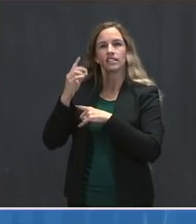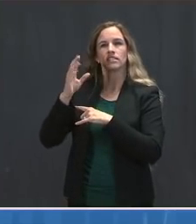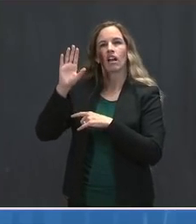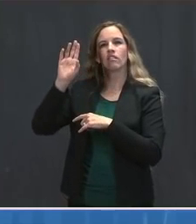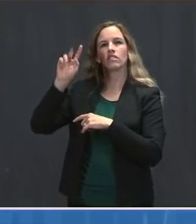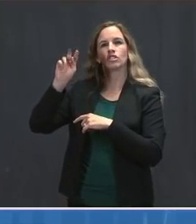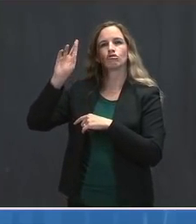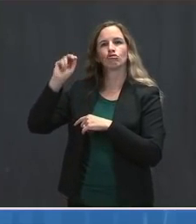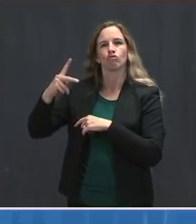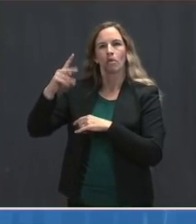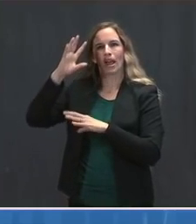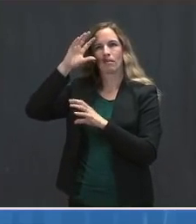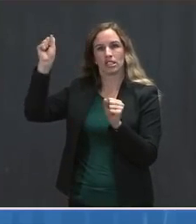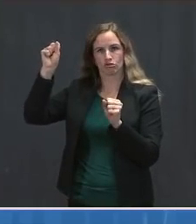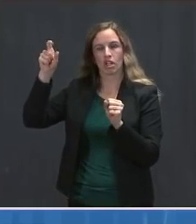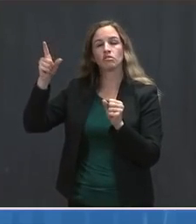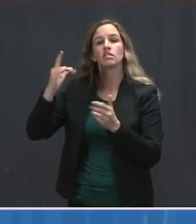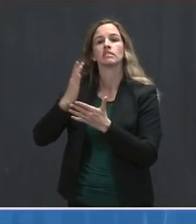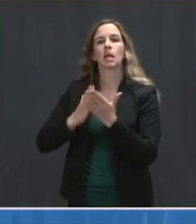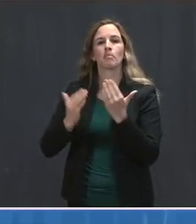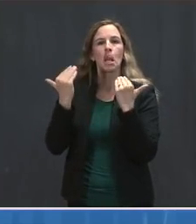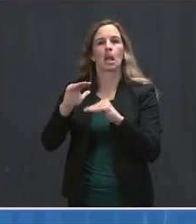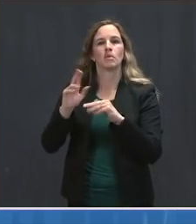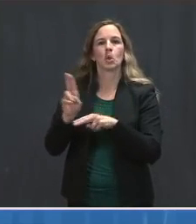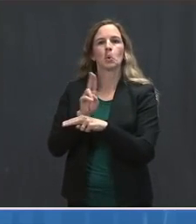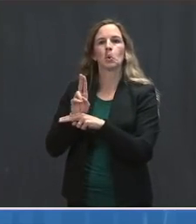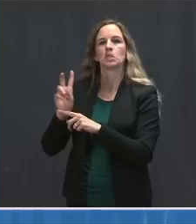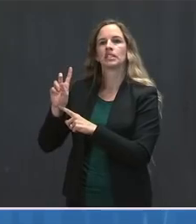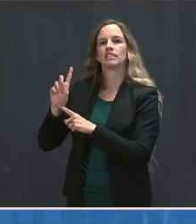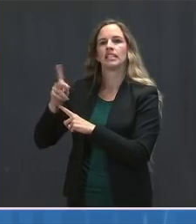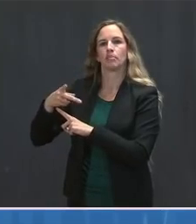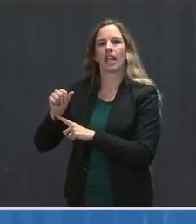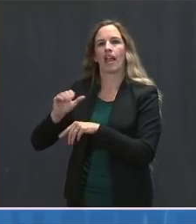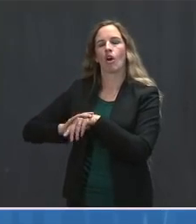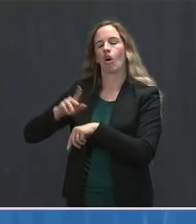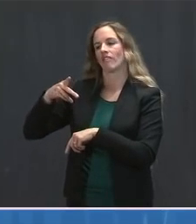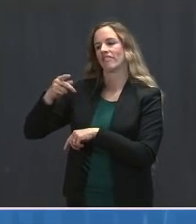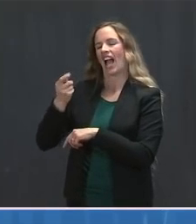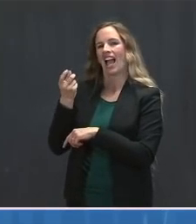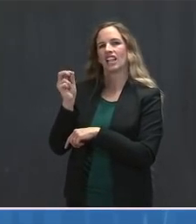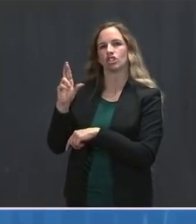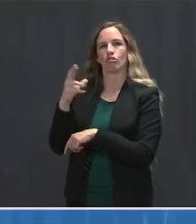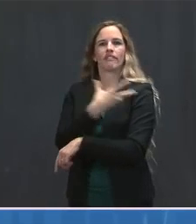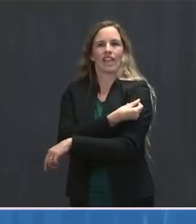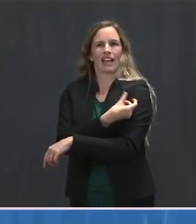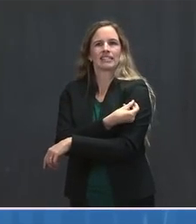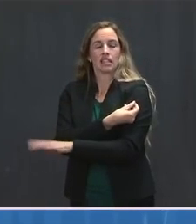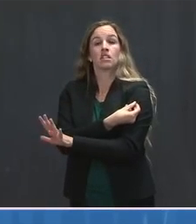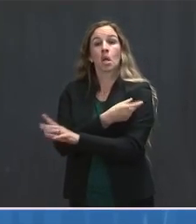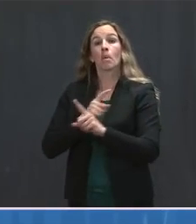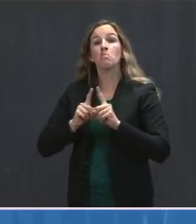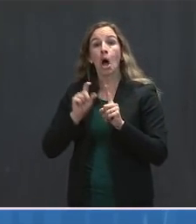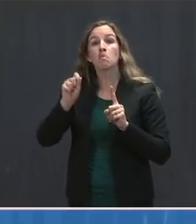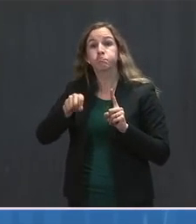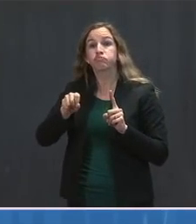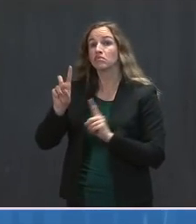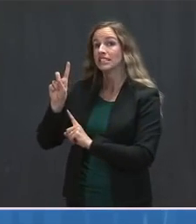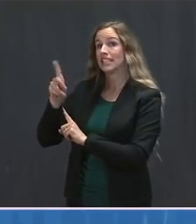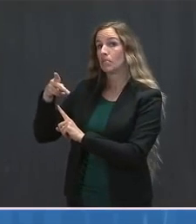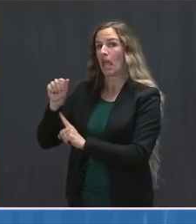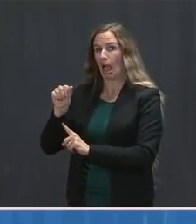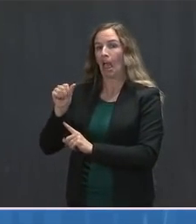some limited use of the Defense Production Act on the Pfizer vaccine, but there have been DPA ratings placed